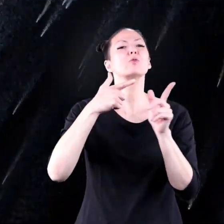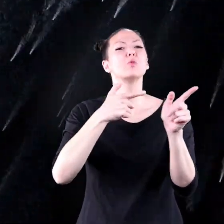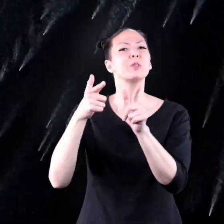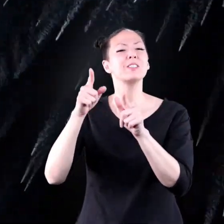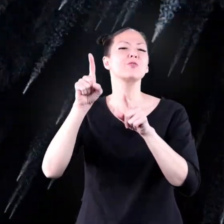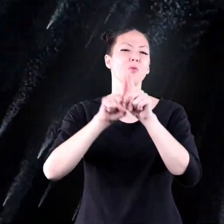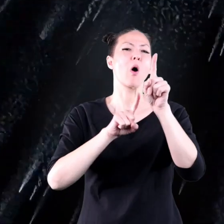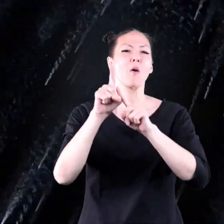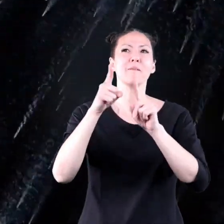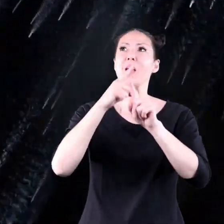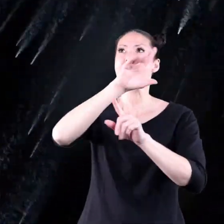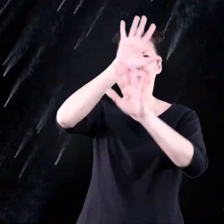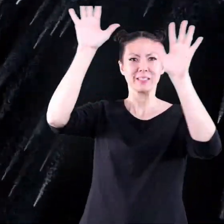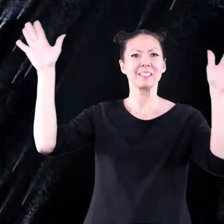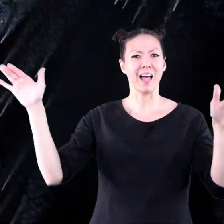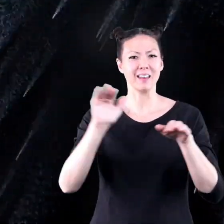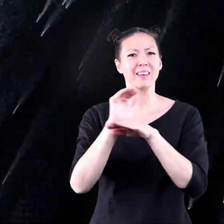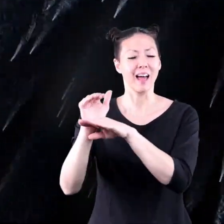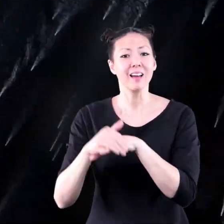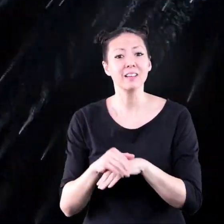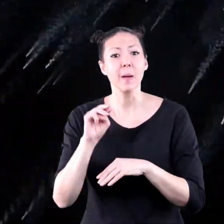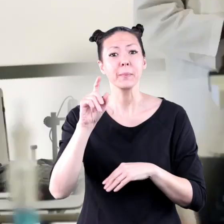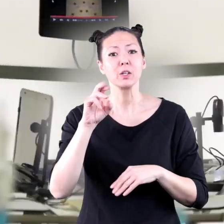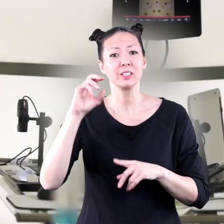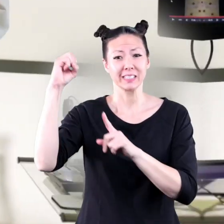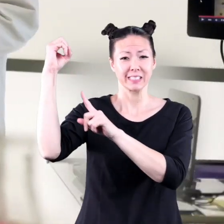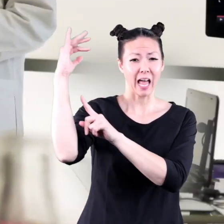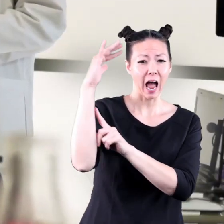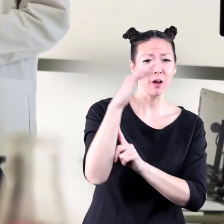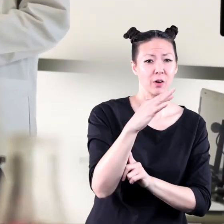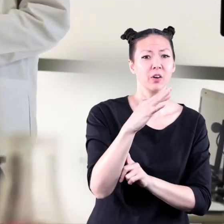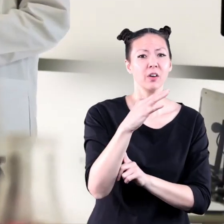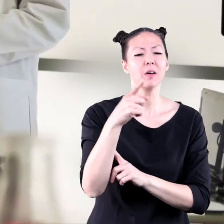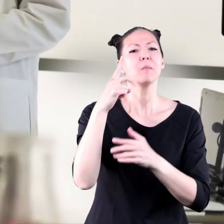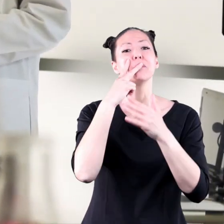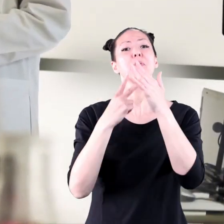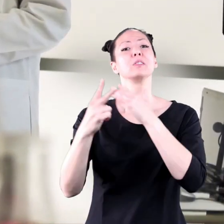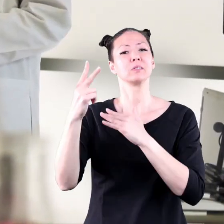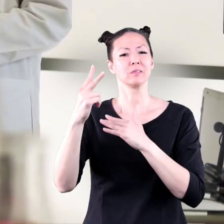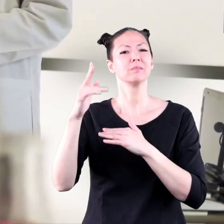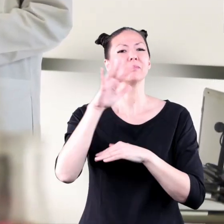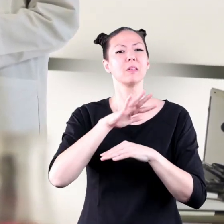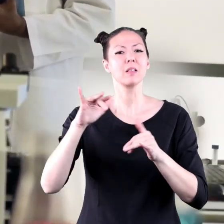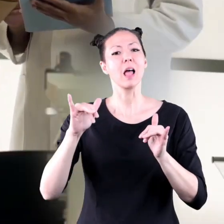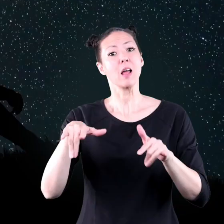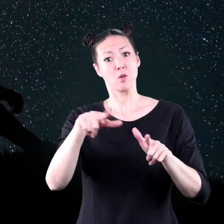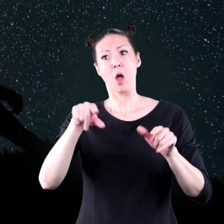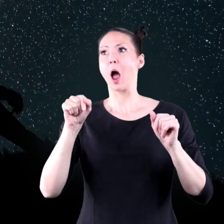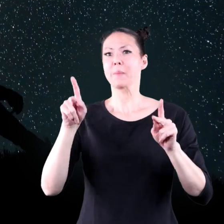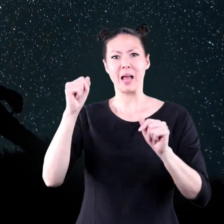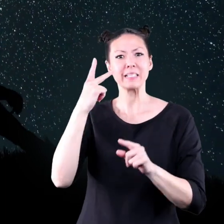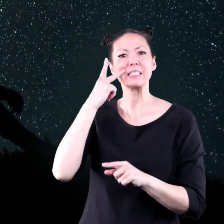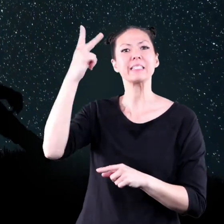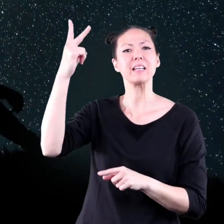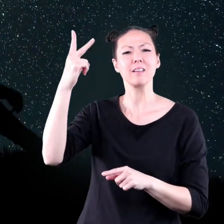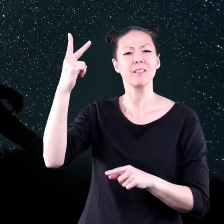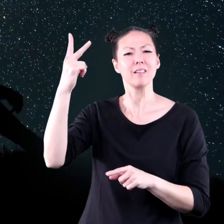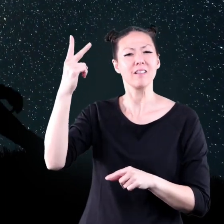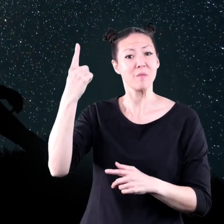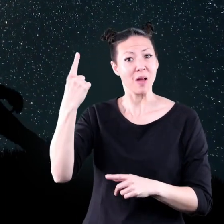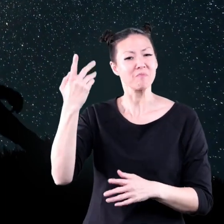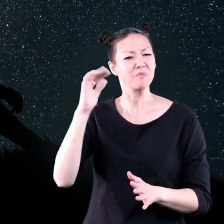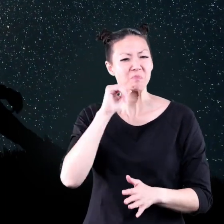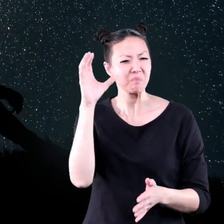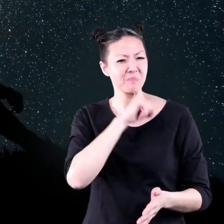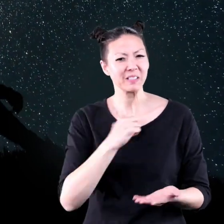of shooting stars falling from the sky. Meteor showers can be predicted throughout the year. If you get the opportunity to